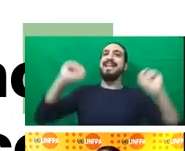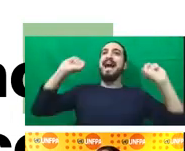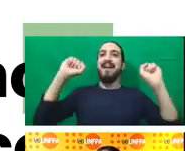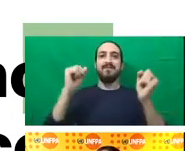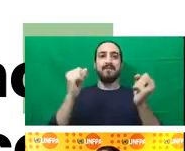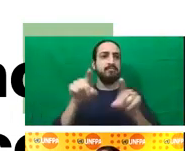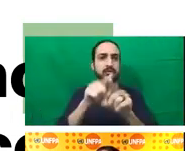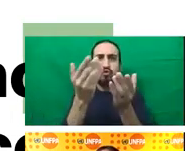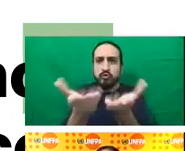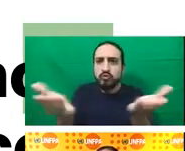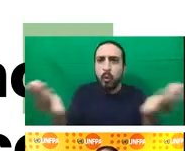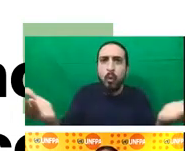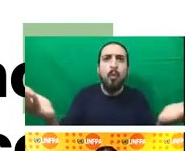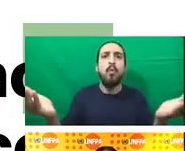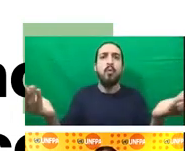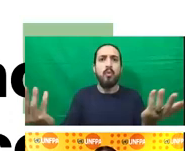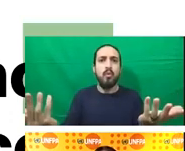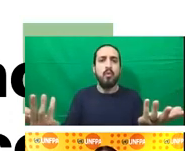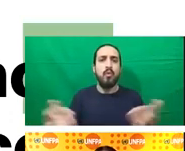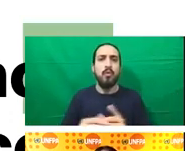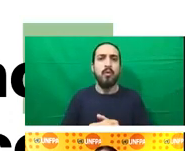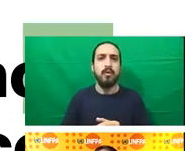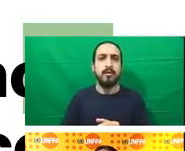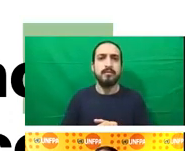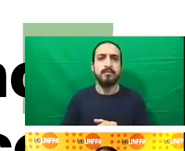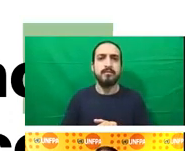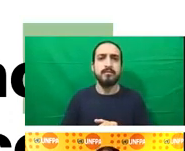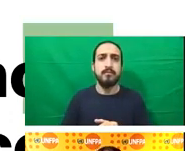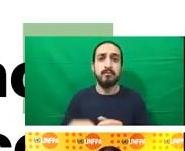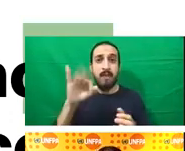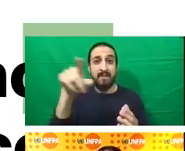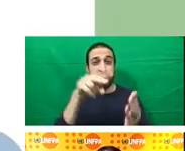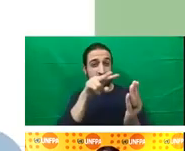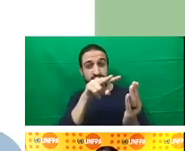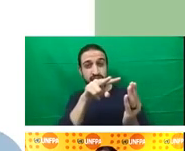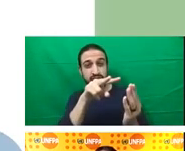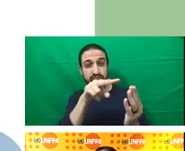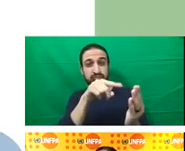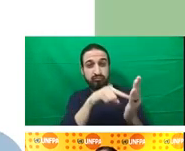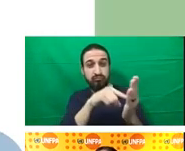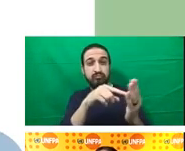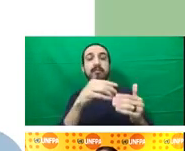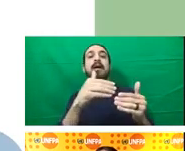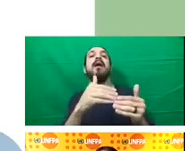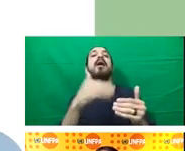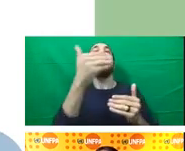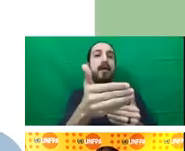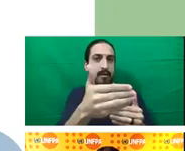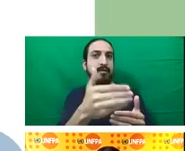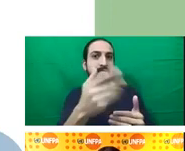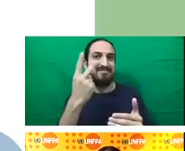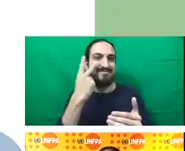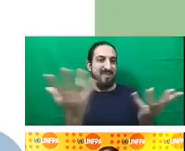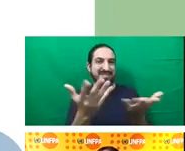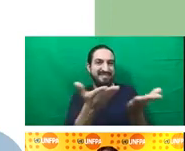subgroups of the population. If you move into the next slide, the evidence is also very clear in terms of the impact of climate